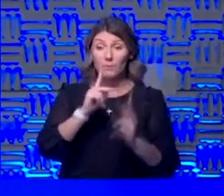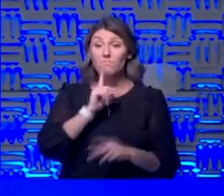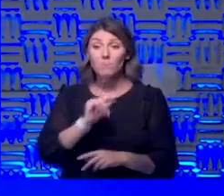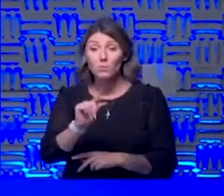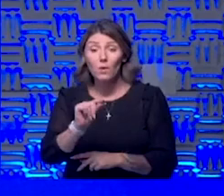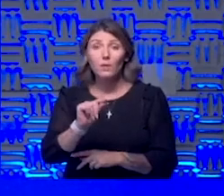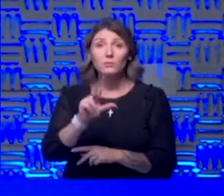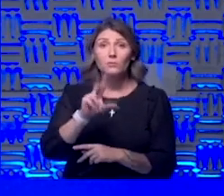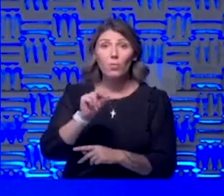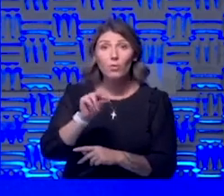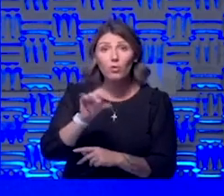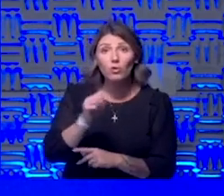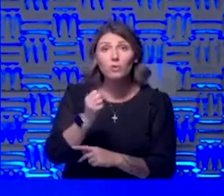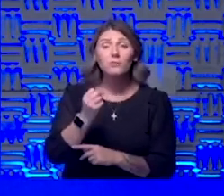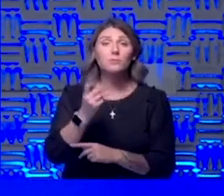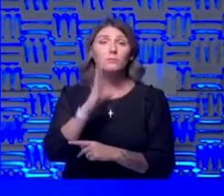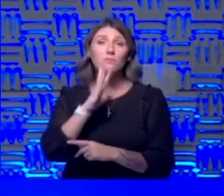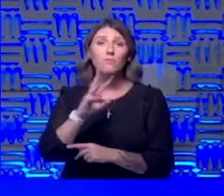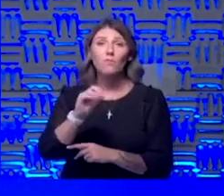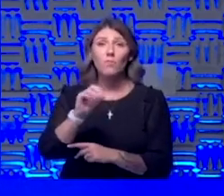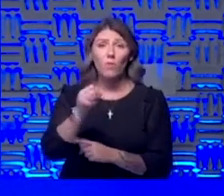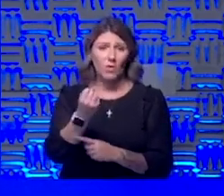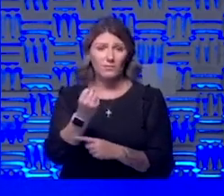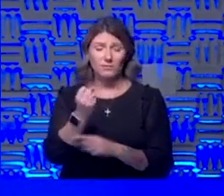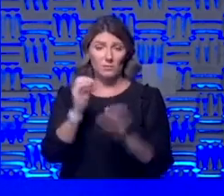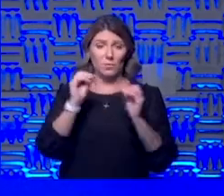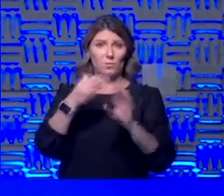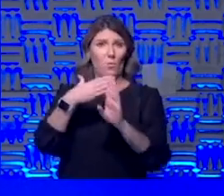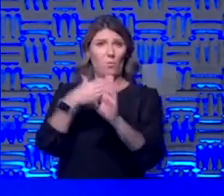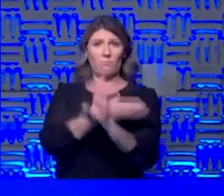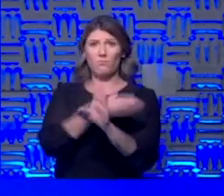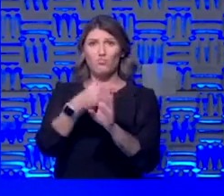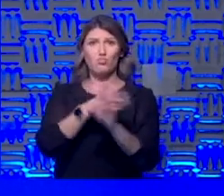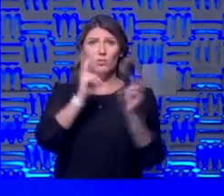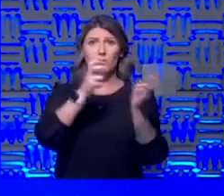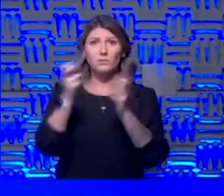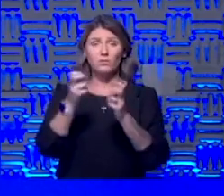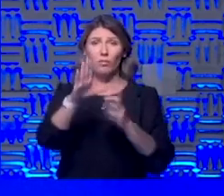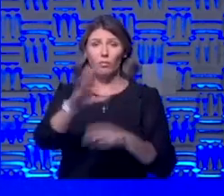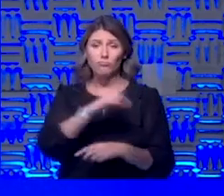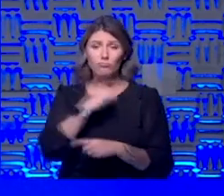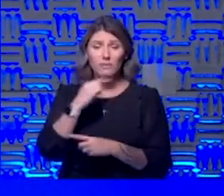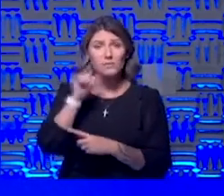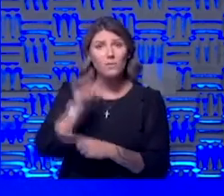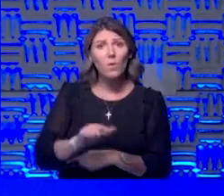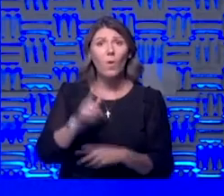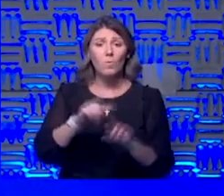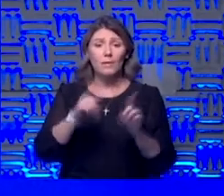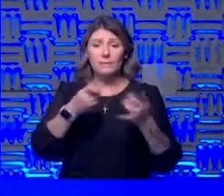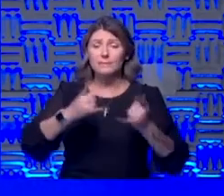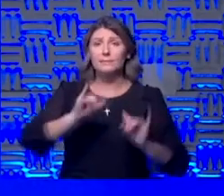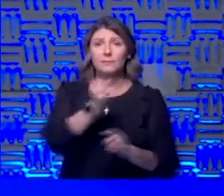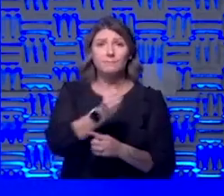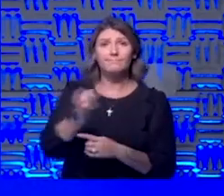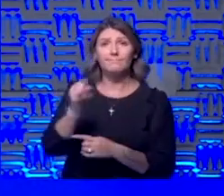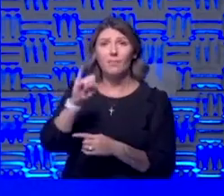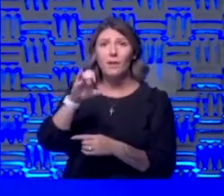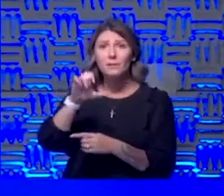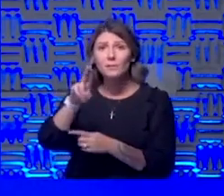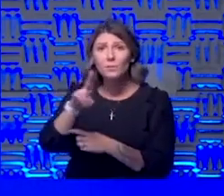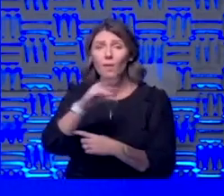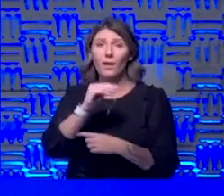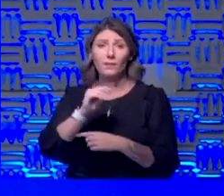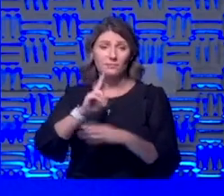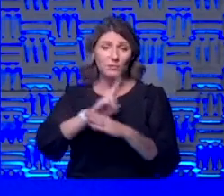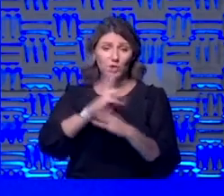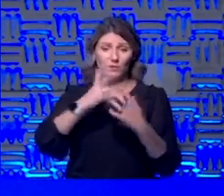30s 40s who have who don't have any of those underlying conditions their risk is lower but they still do end up in the icu and on the